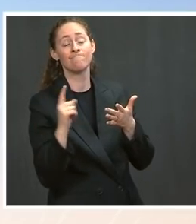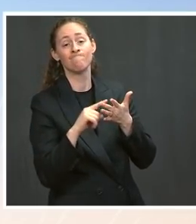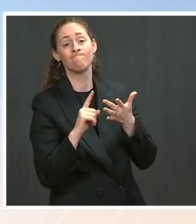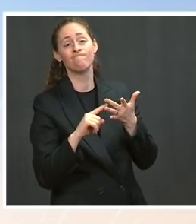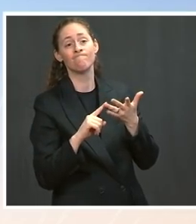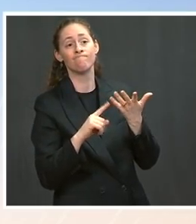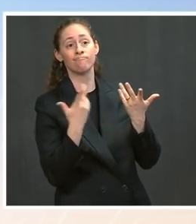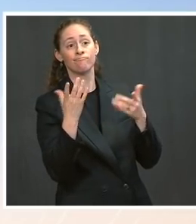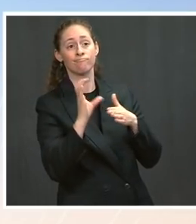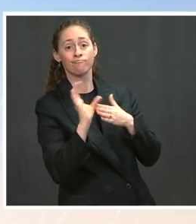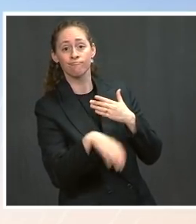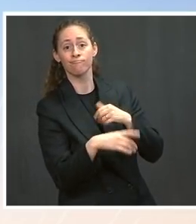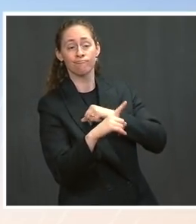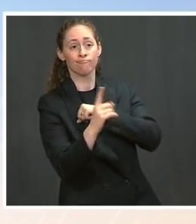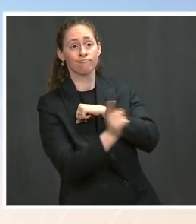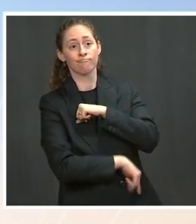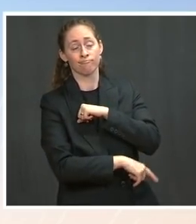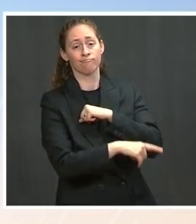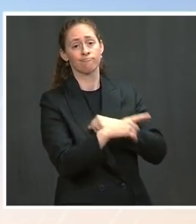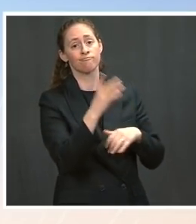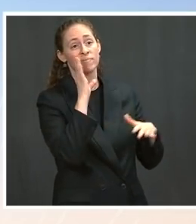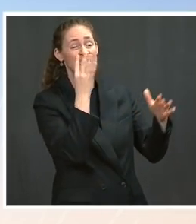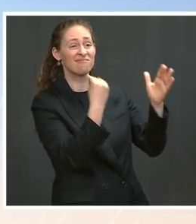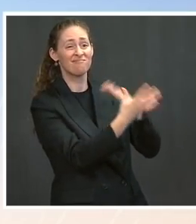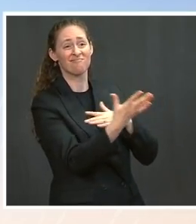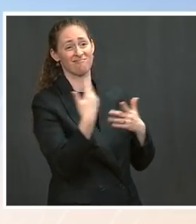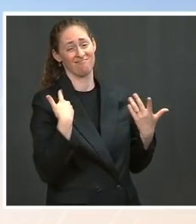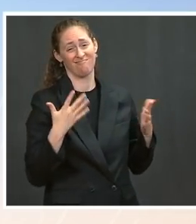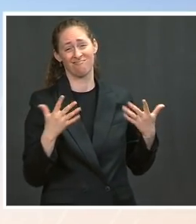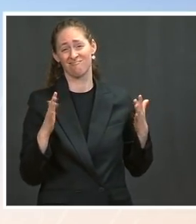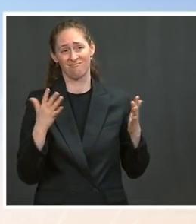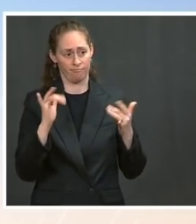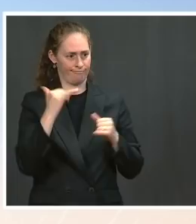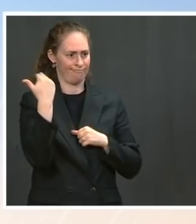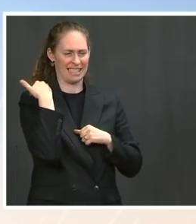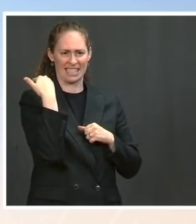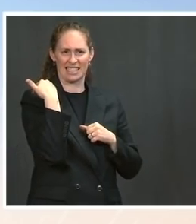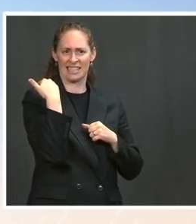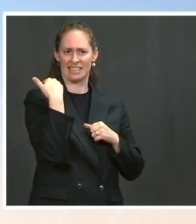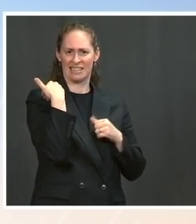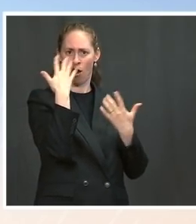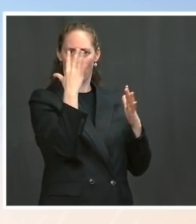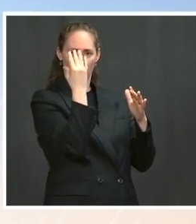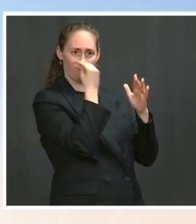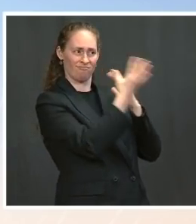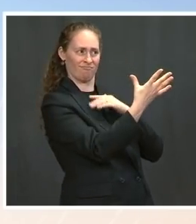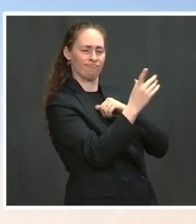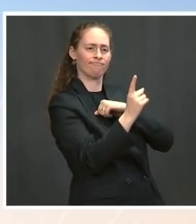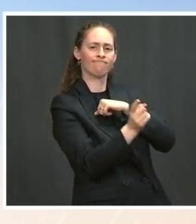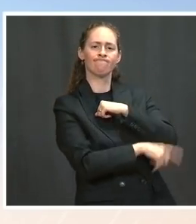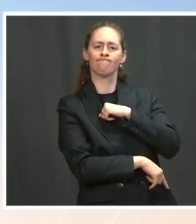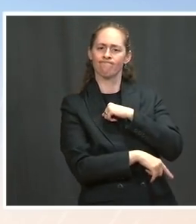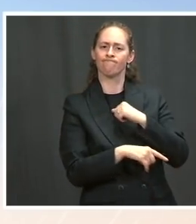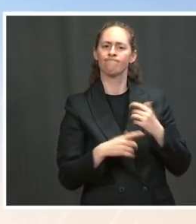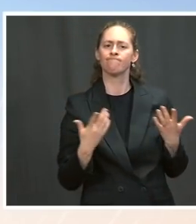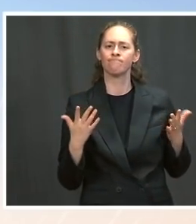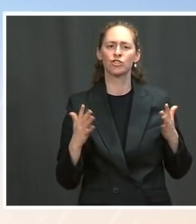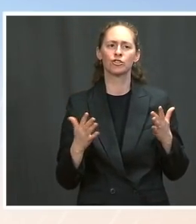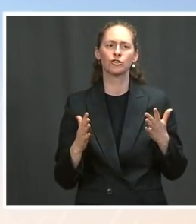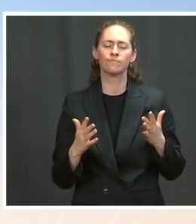warrants, as we did just a couple of weeks ago. But that's the reason that the President offered to have a meeting.